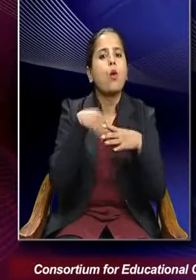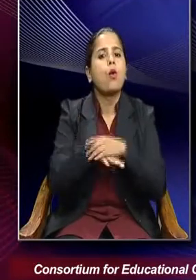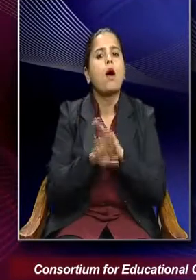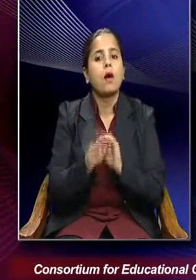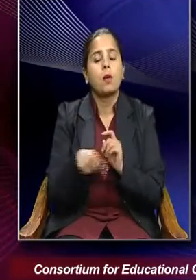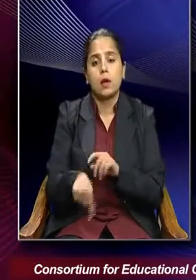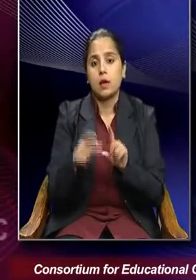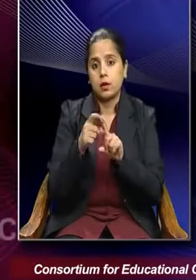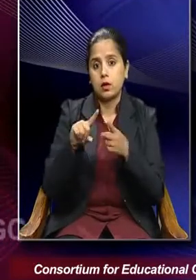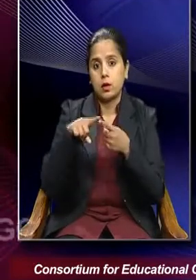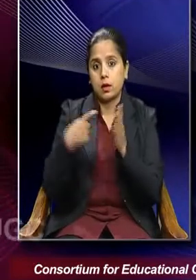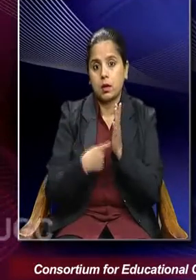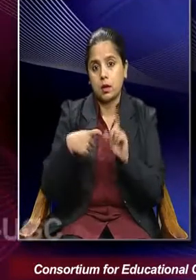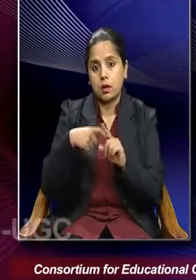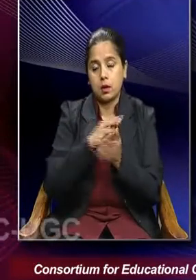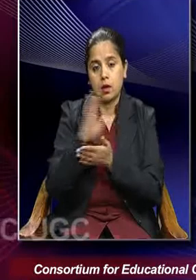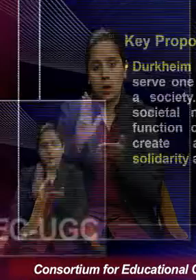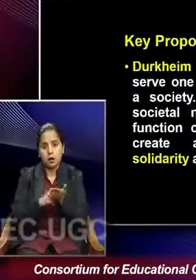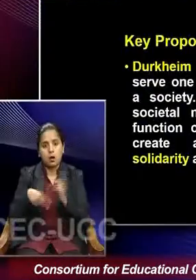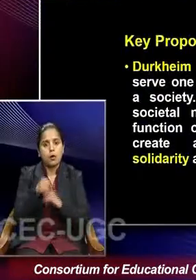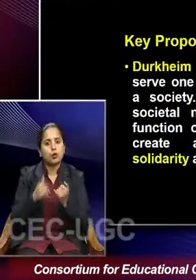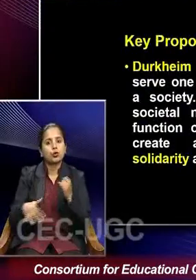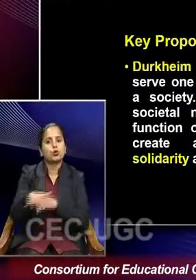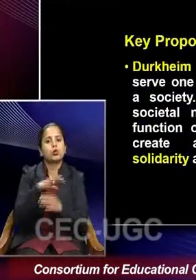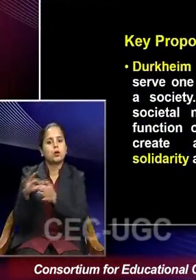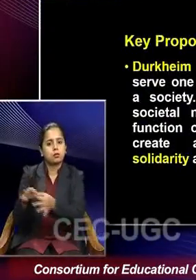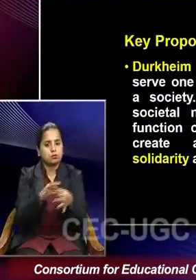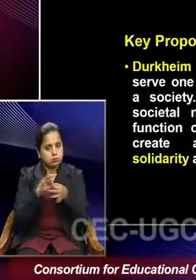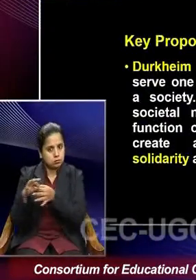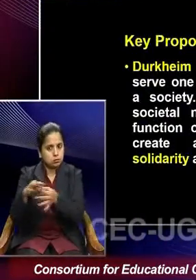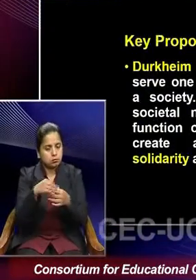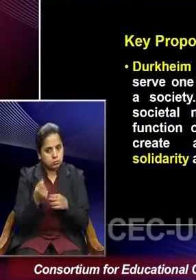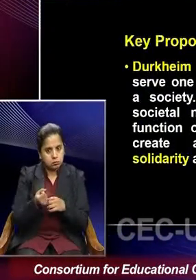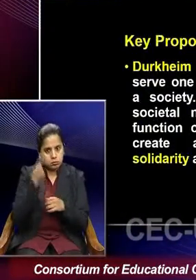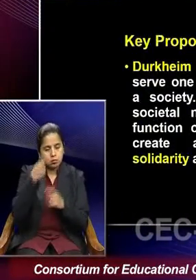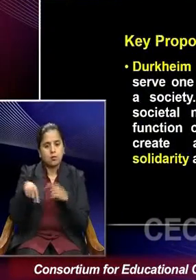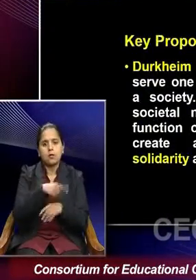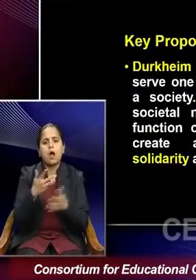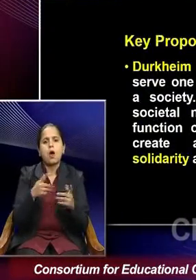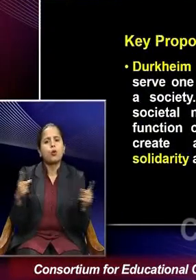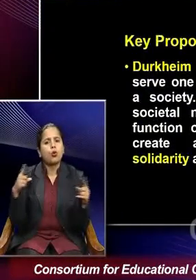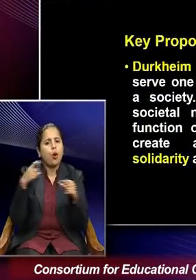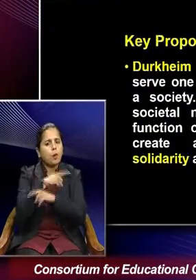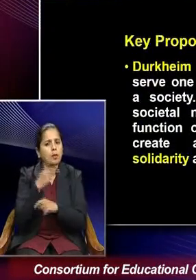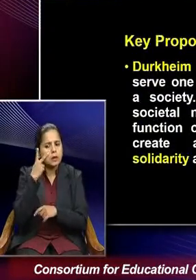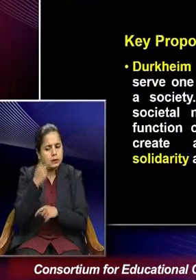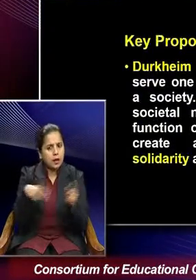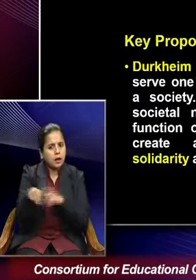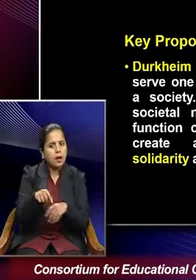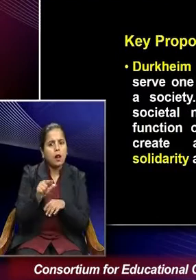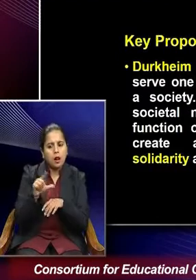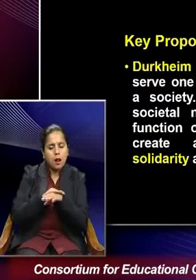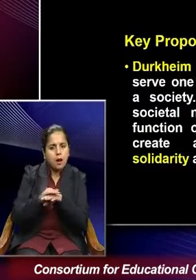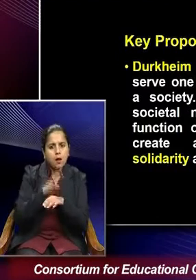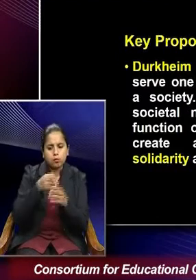Durkheim being a functionalist studied the social solidarity, how the complex division of labor in